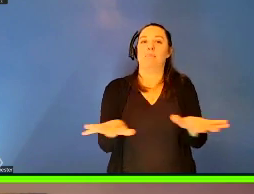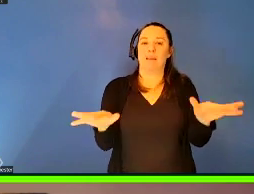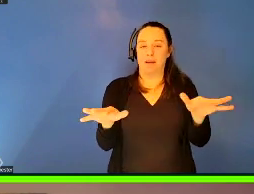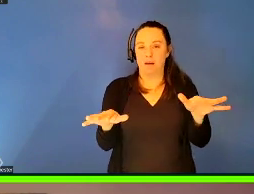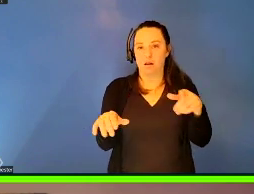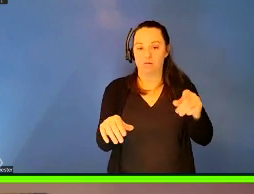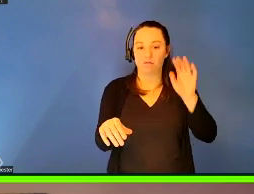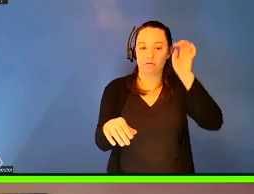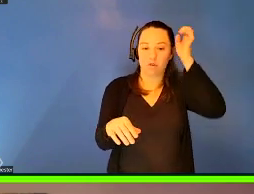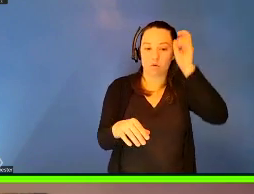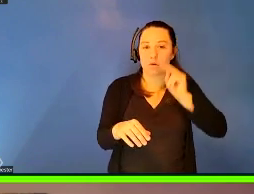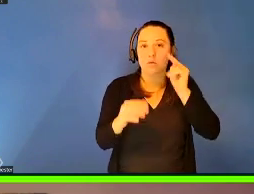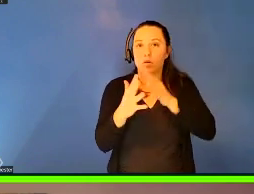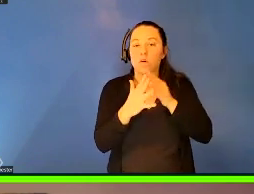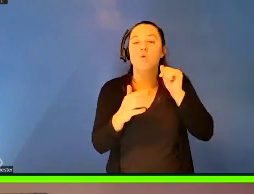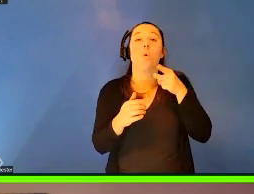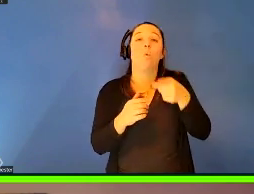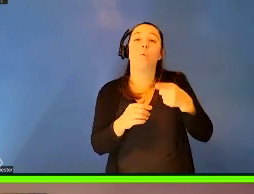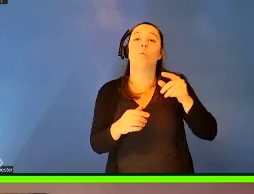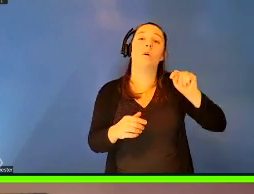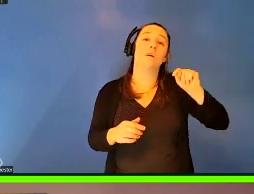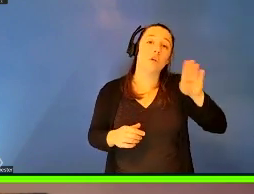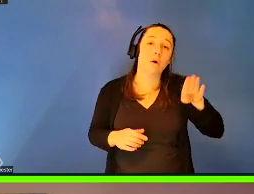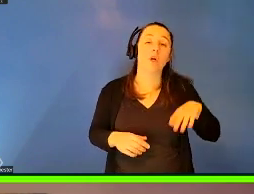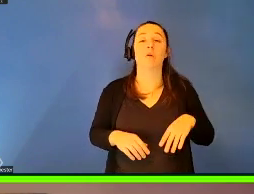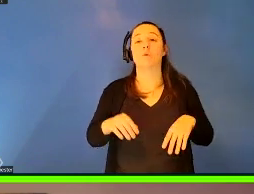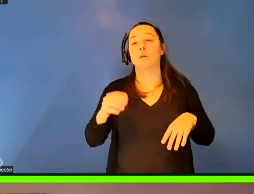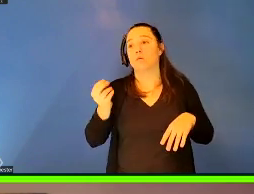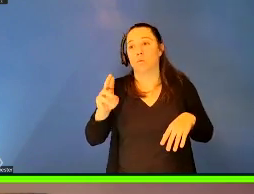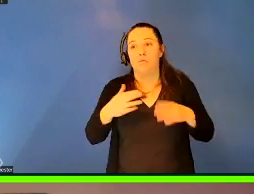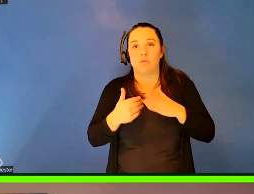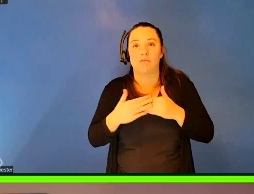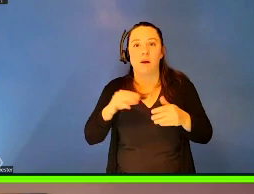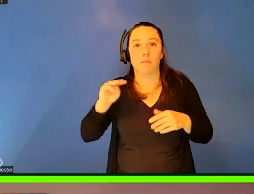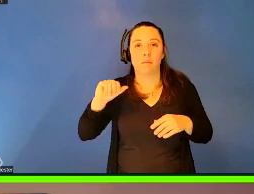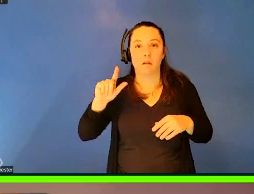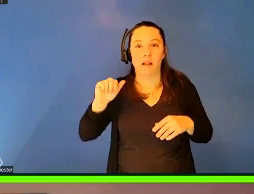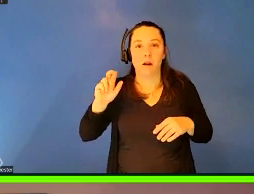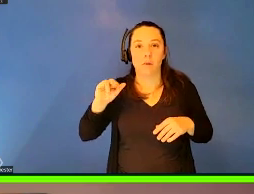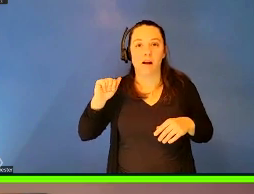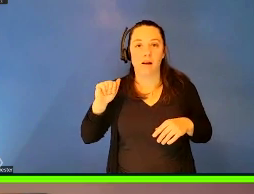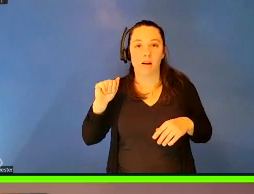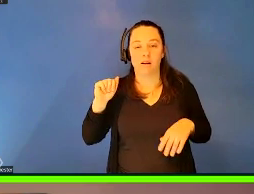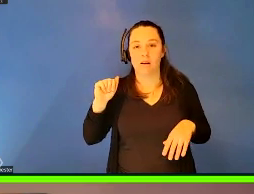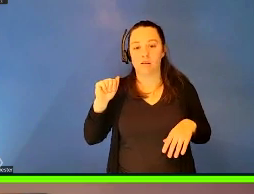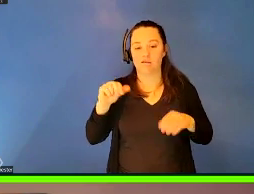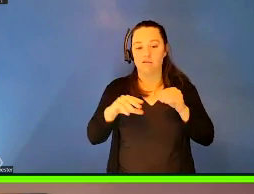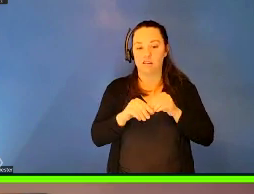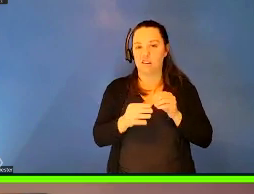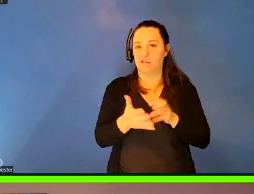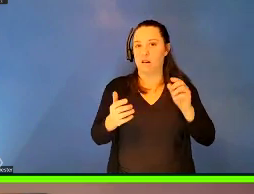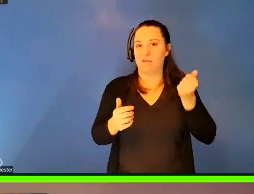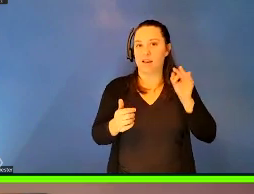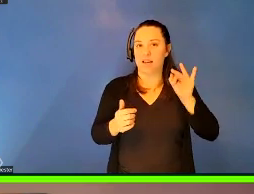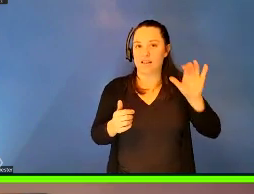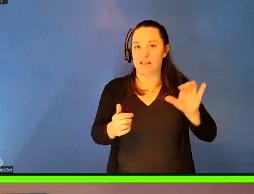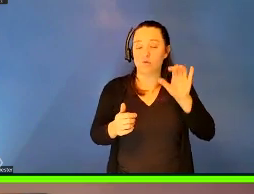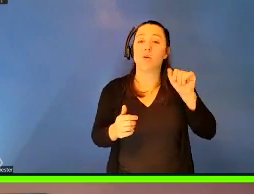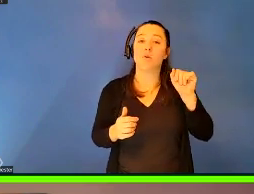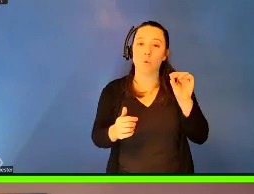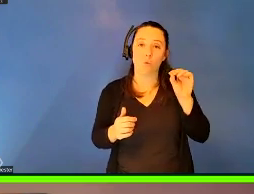tuberculosis or how malaria was even in, in much of the 19th century. Um, so, you know, what